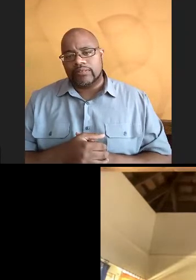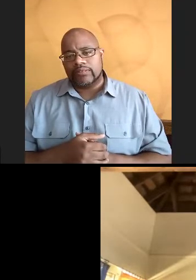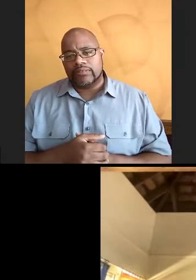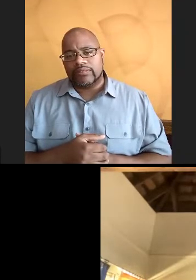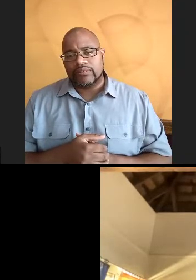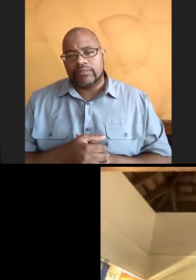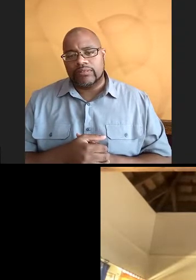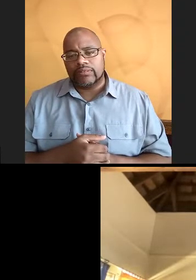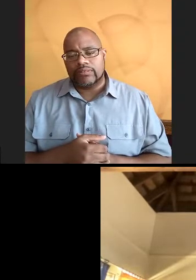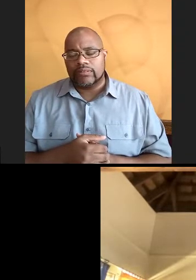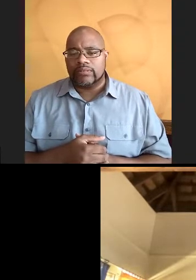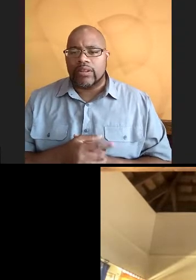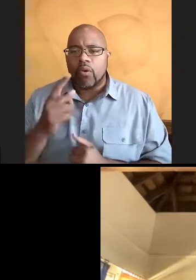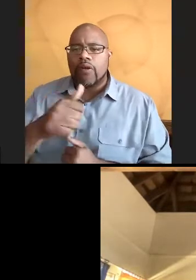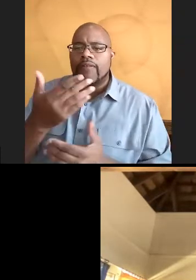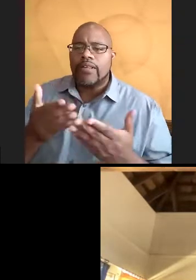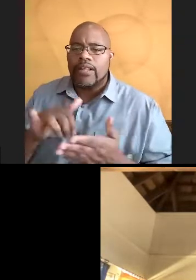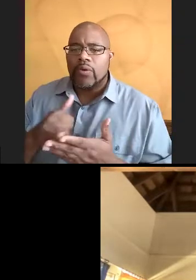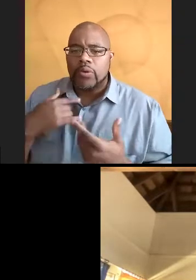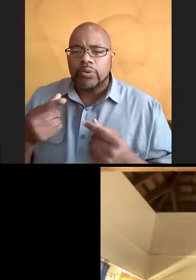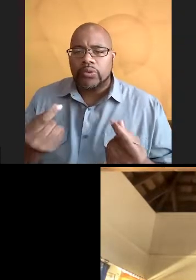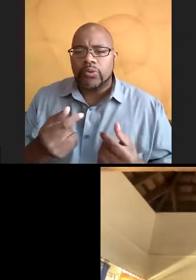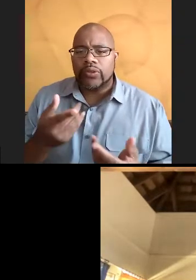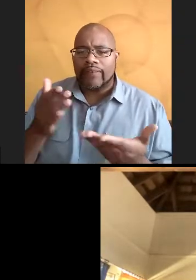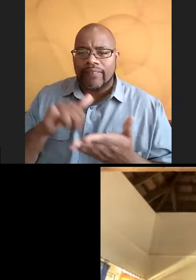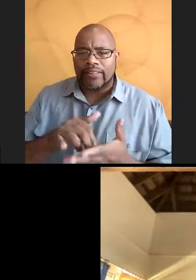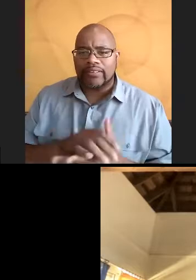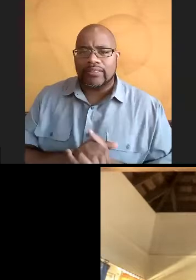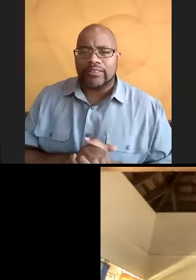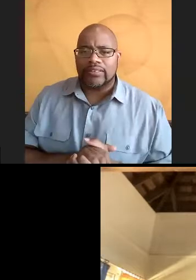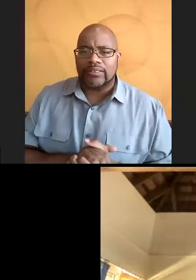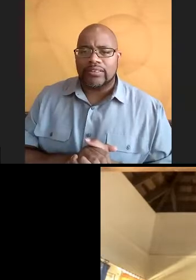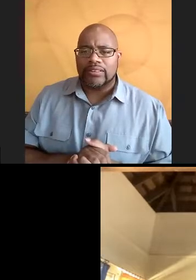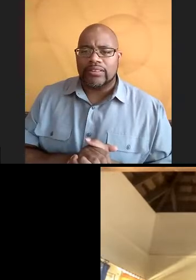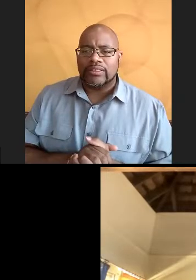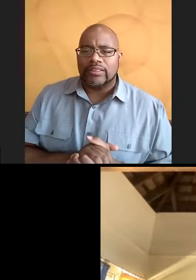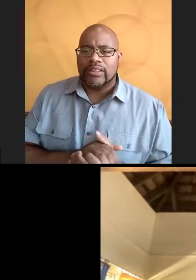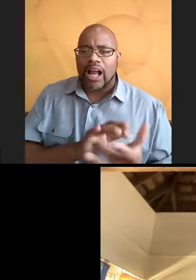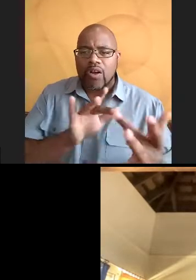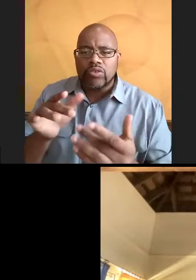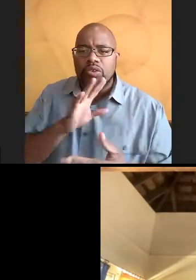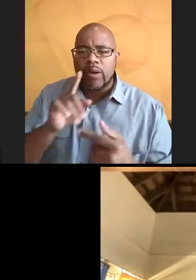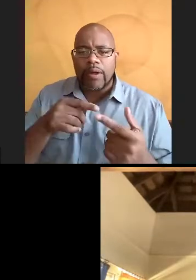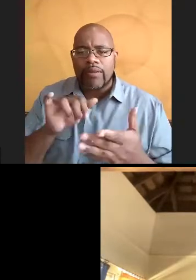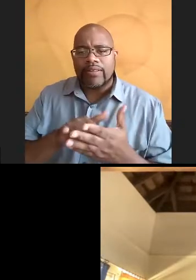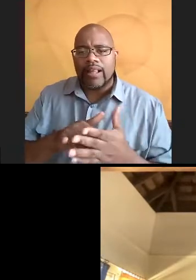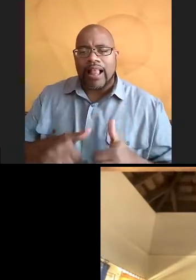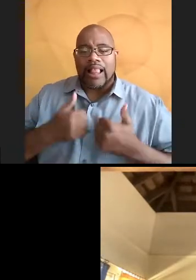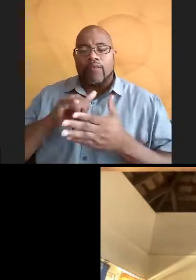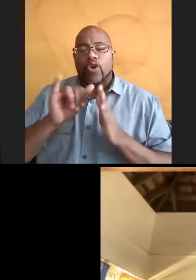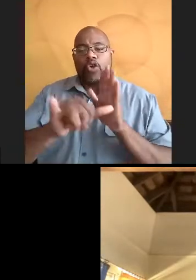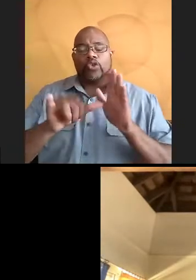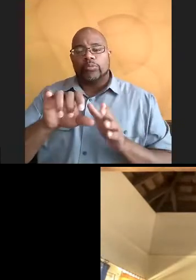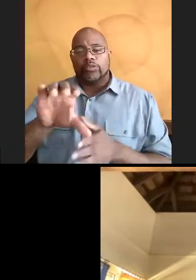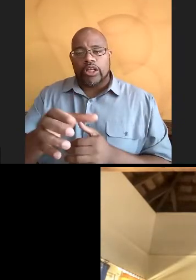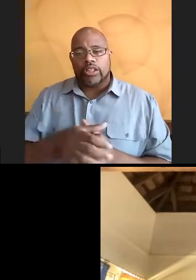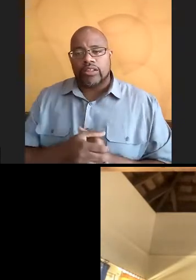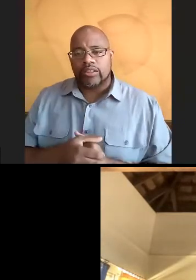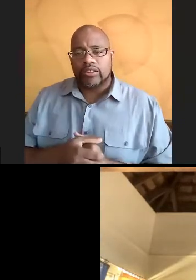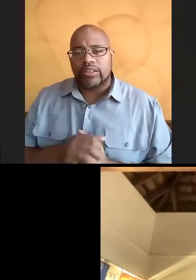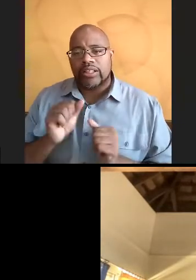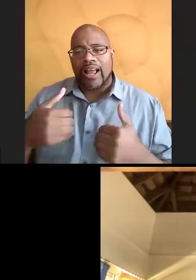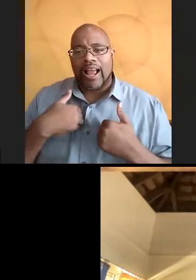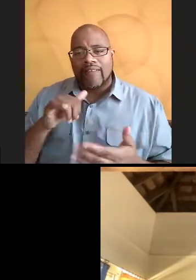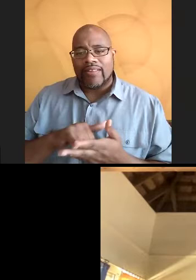I think one of the other things we do, of course, is things like this, right? We're outreach. We're talking with folks. We put this live on our YouTube channel so that people have this